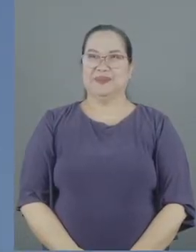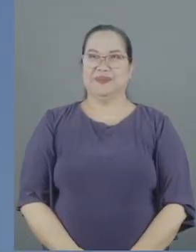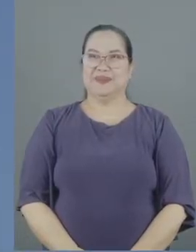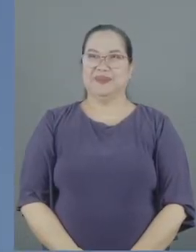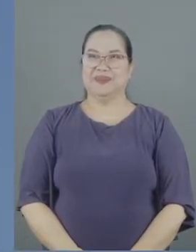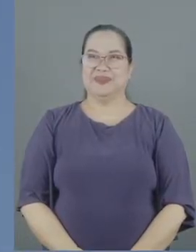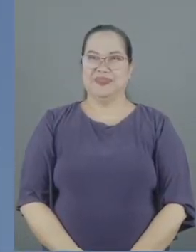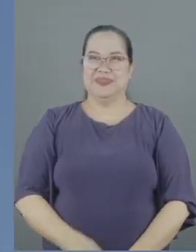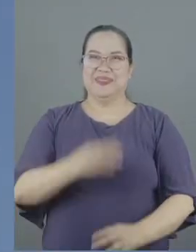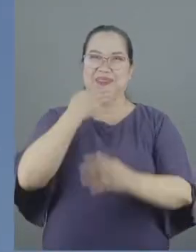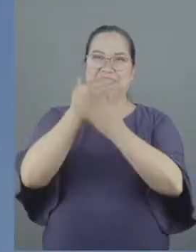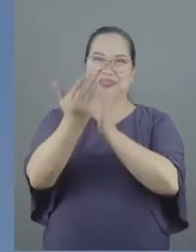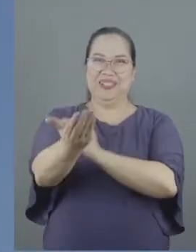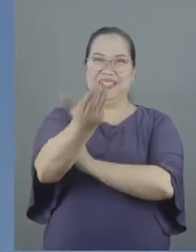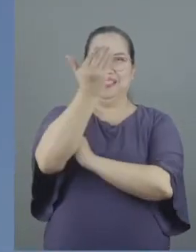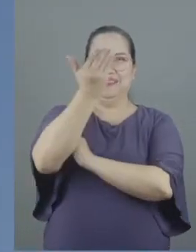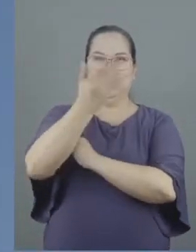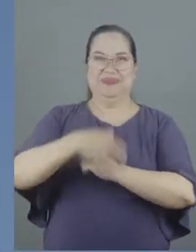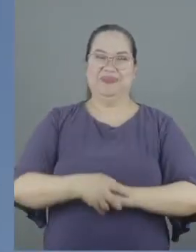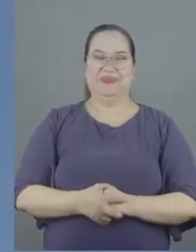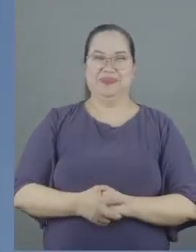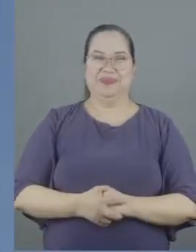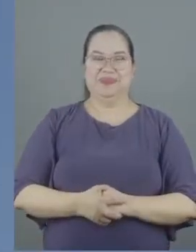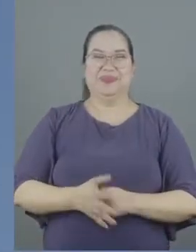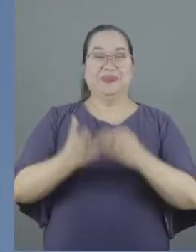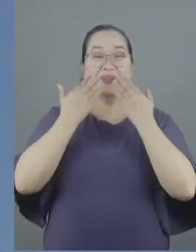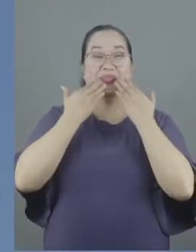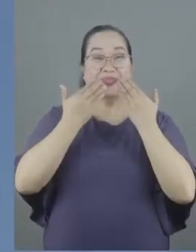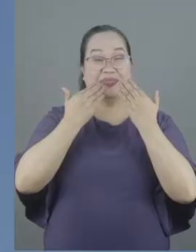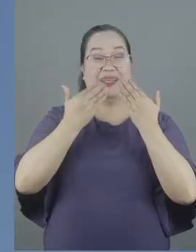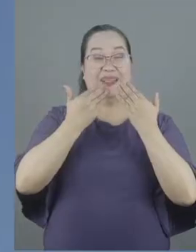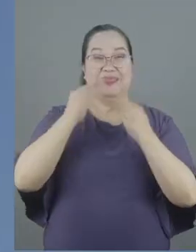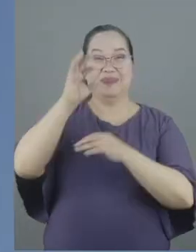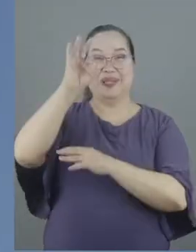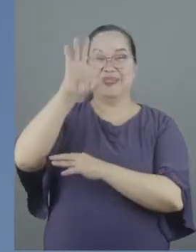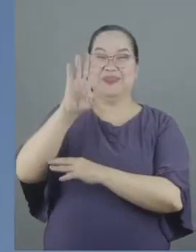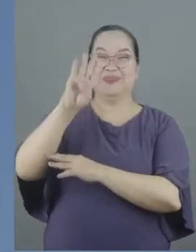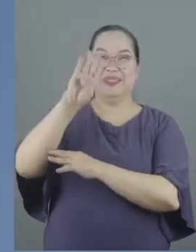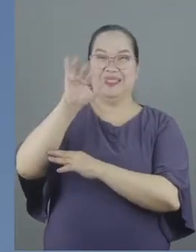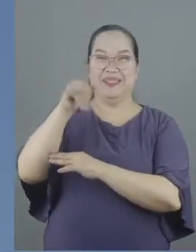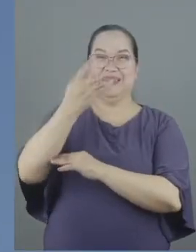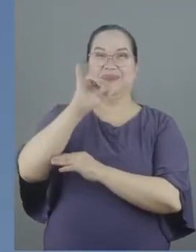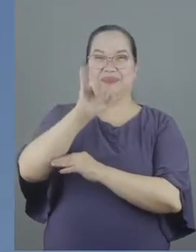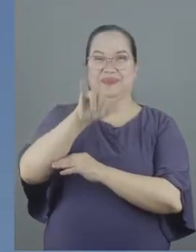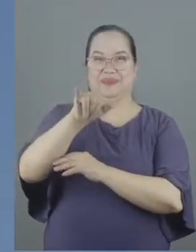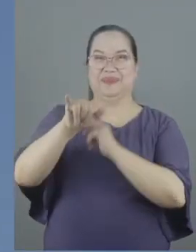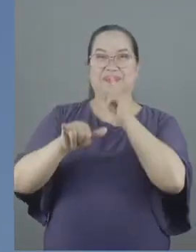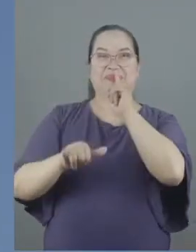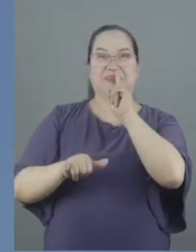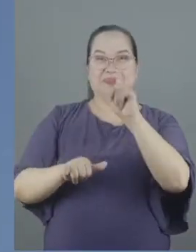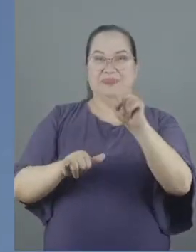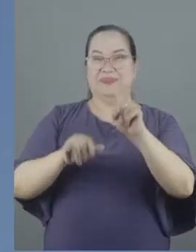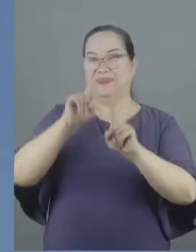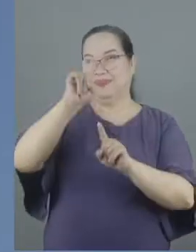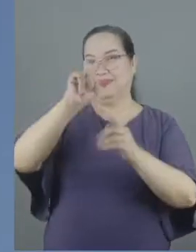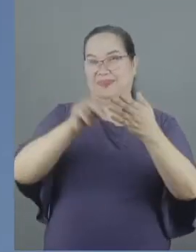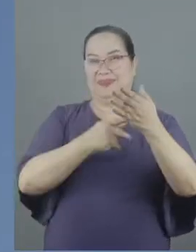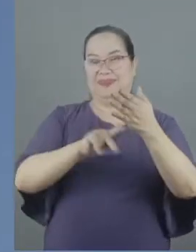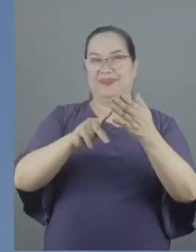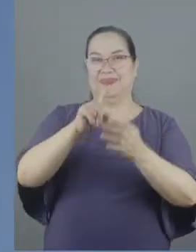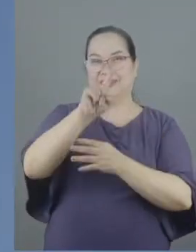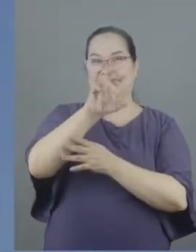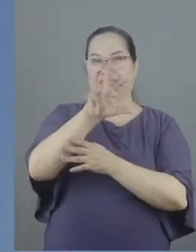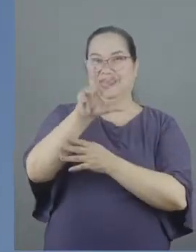Good morning. Thank you, Pastor BJ. Yes, indeed, as Psalm 133 says,